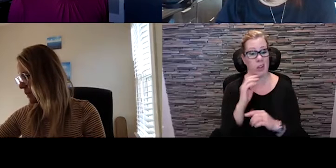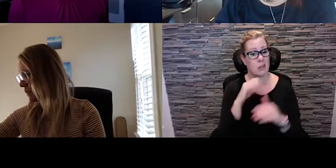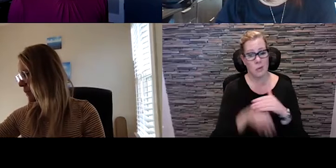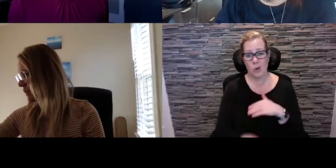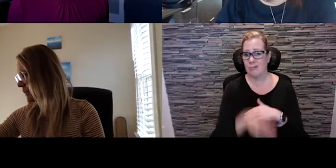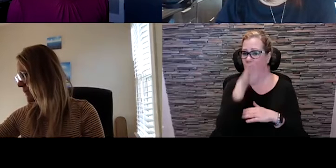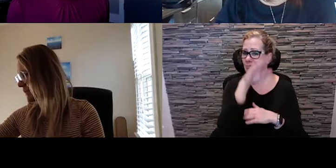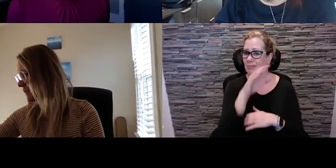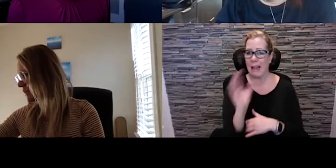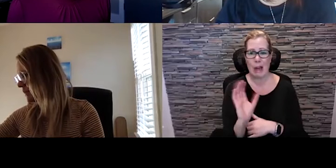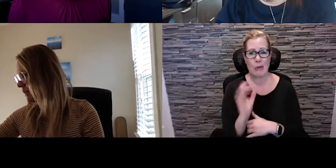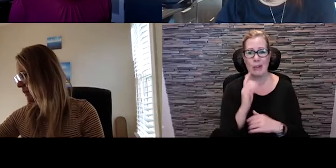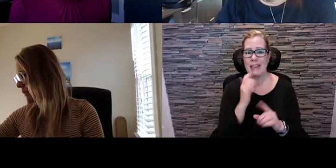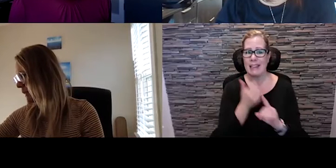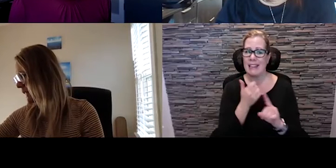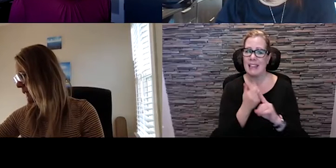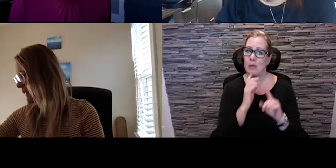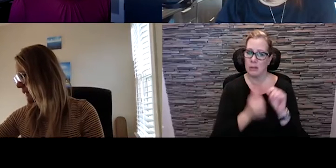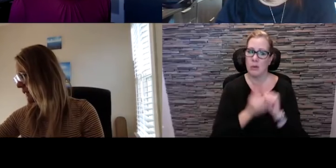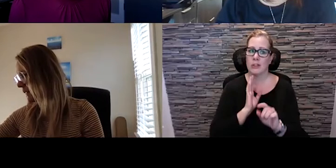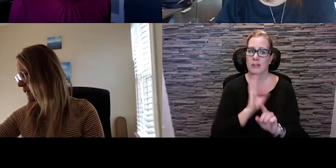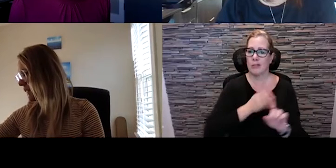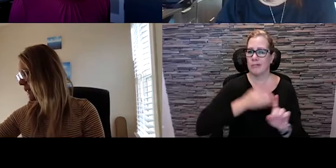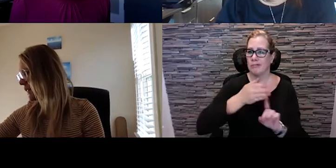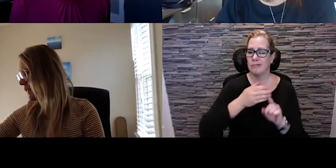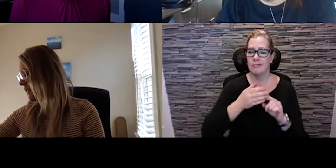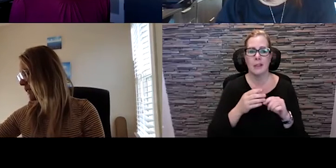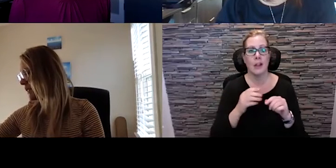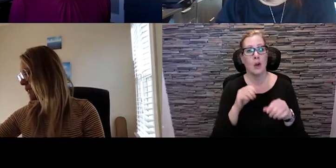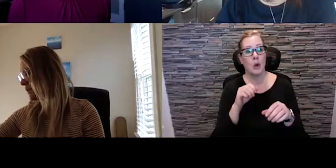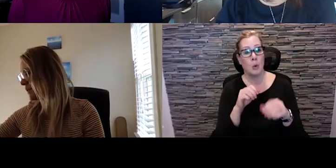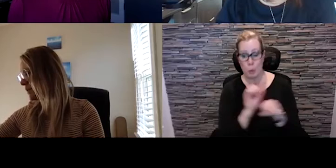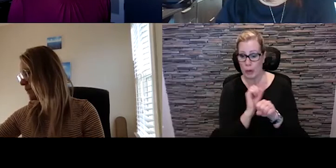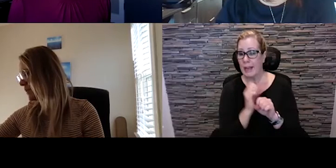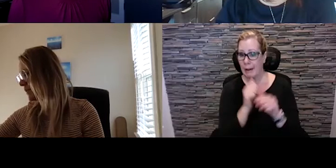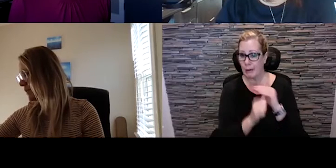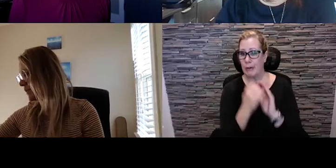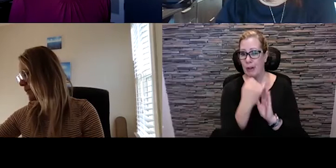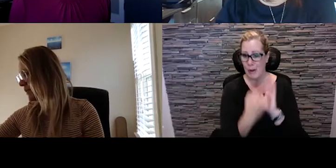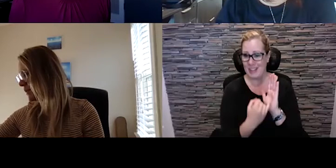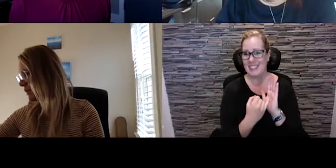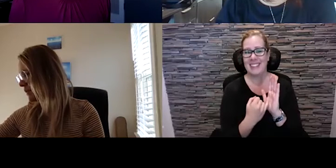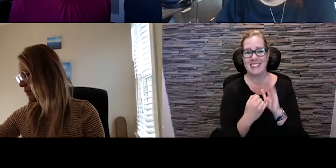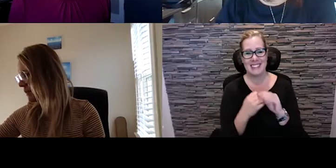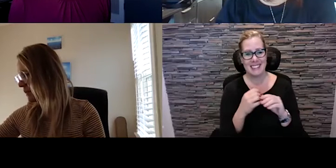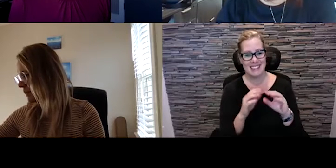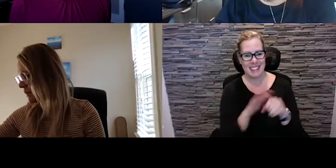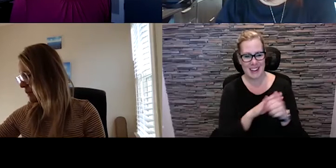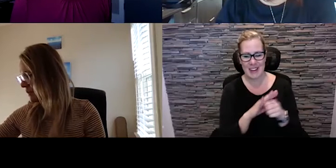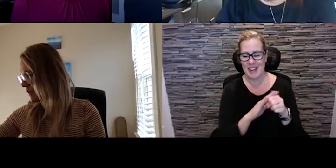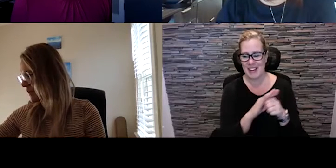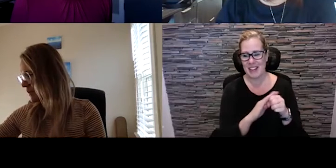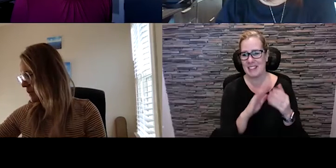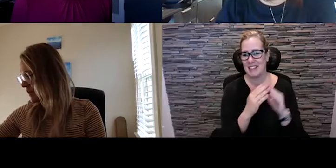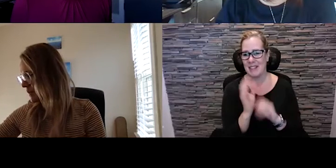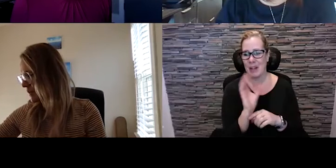and a significant portion of her career has been working for the city in the arts and culture division to make Calgary a better place for all. She has a